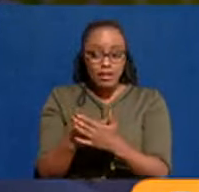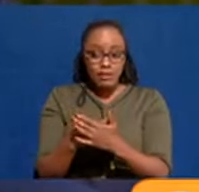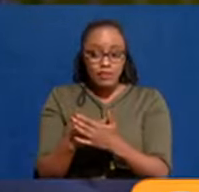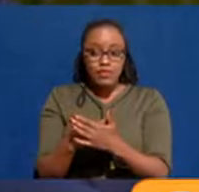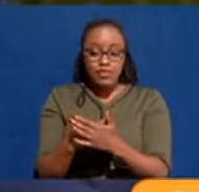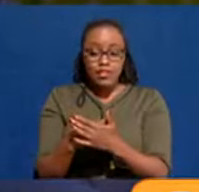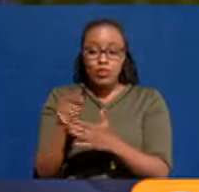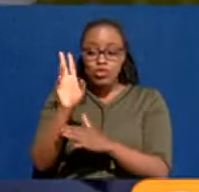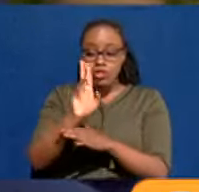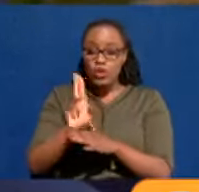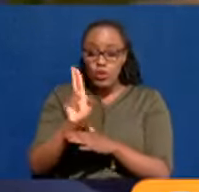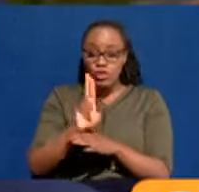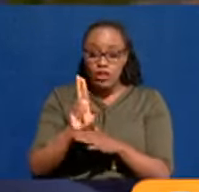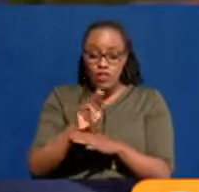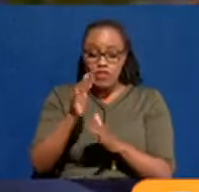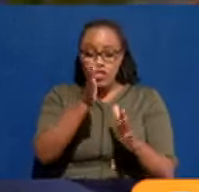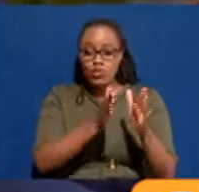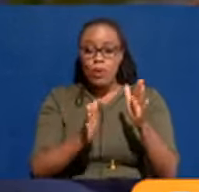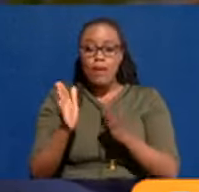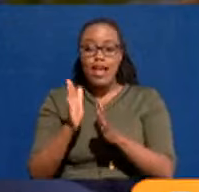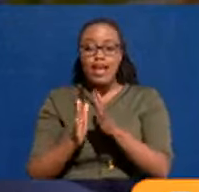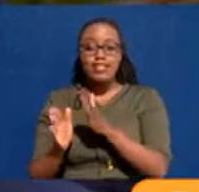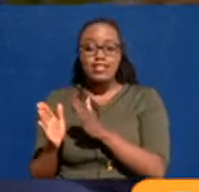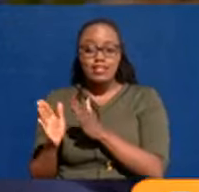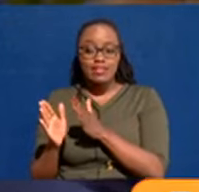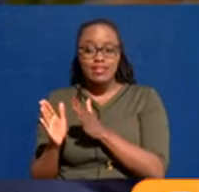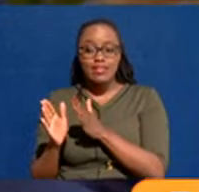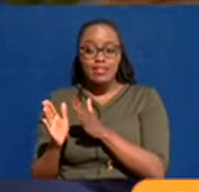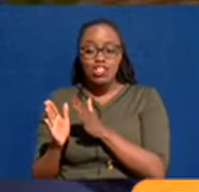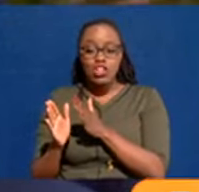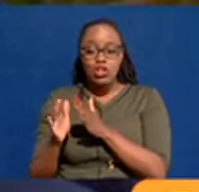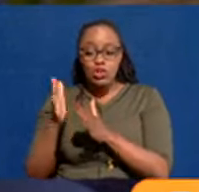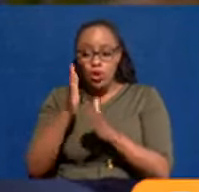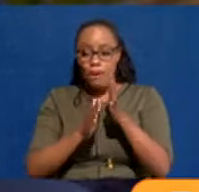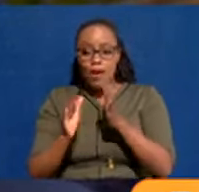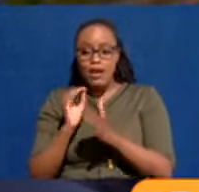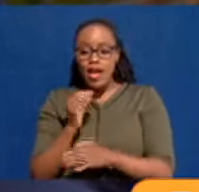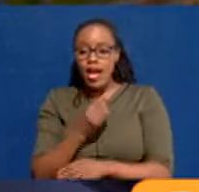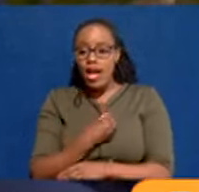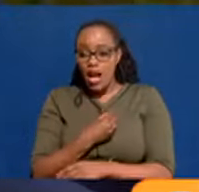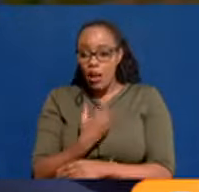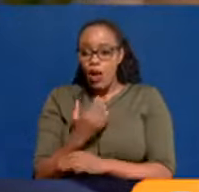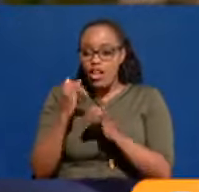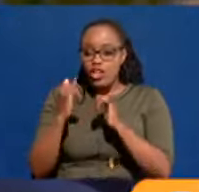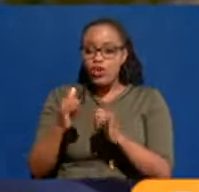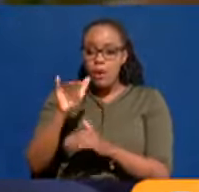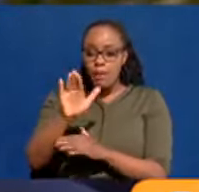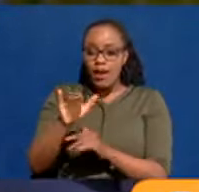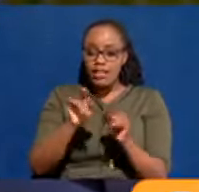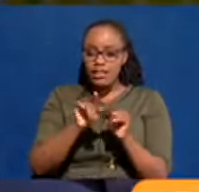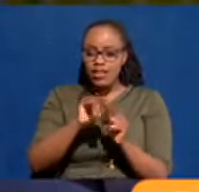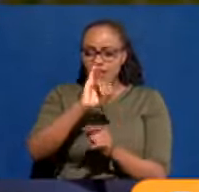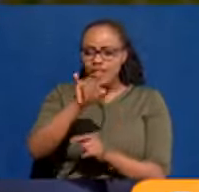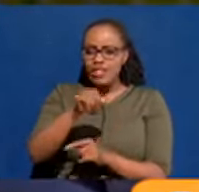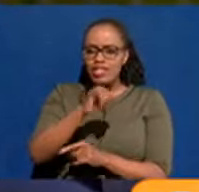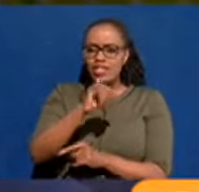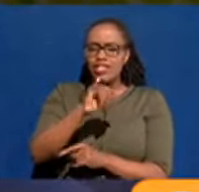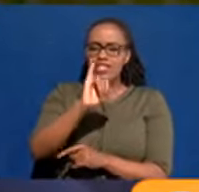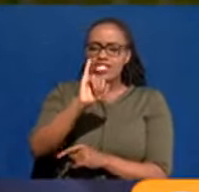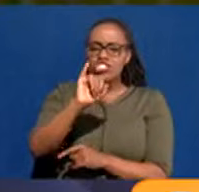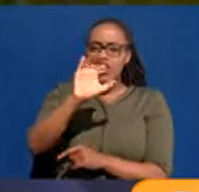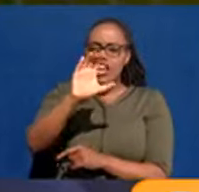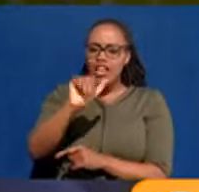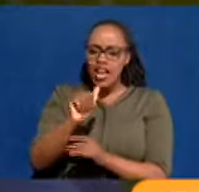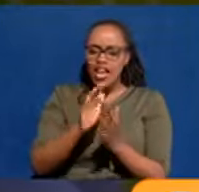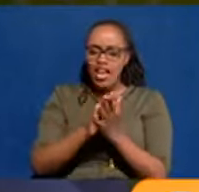shillings was spent planning, you know, our new plan, you know, with the JICA and the City Council